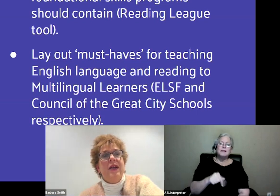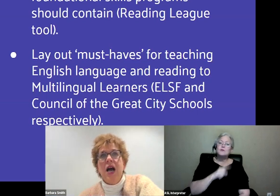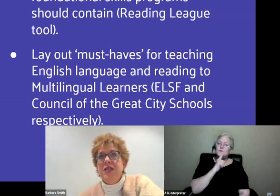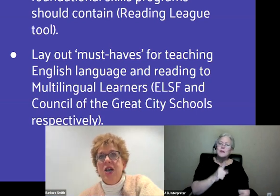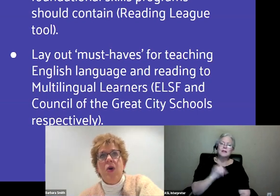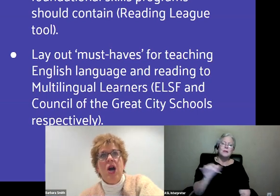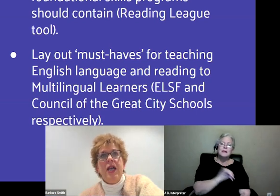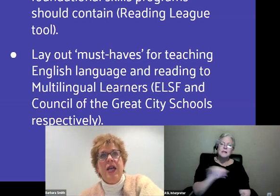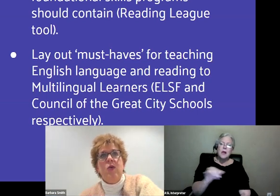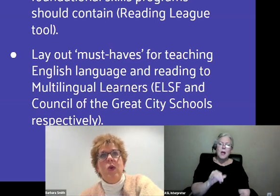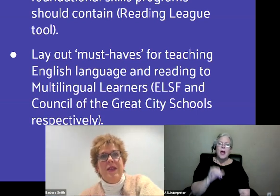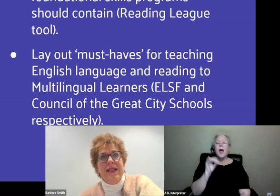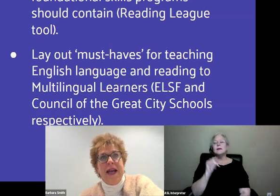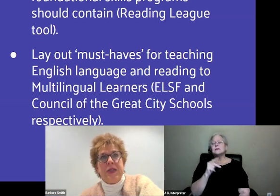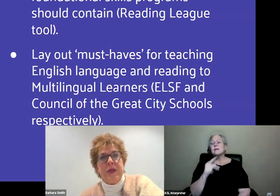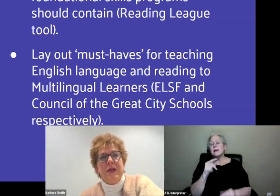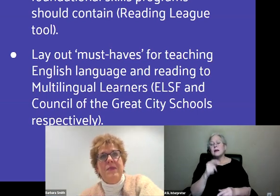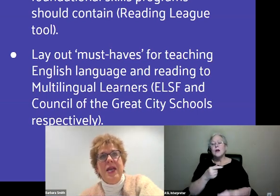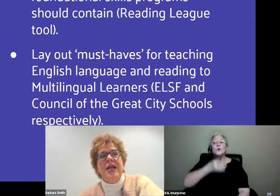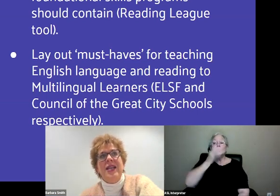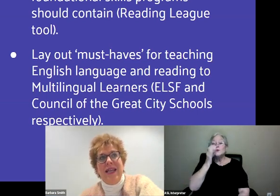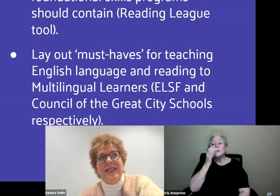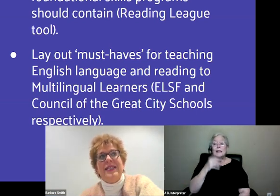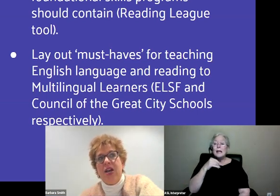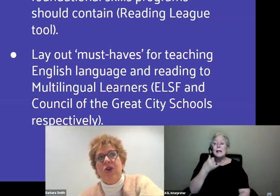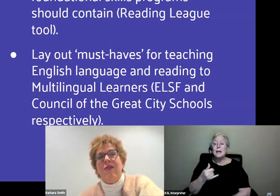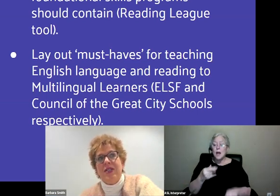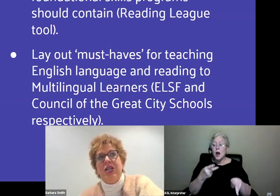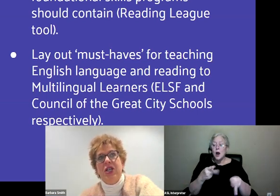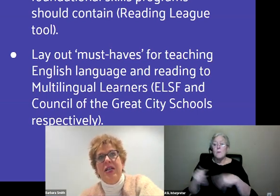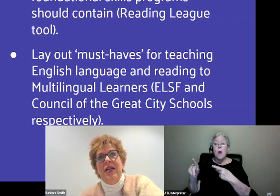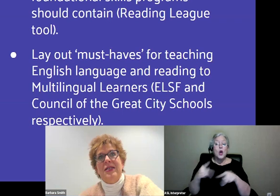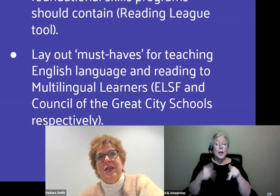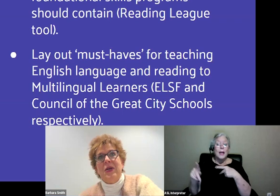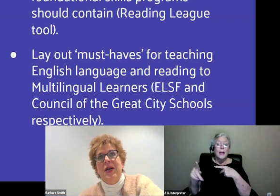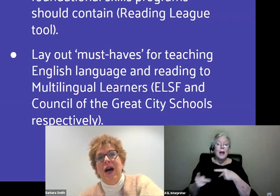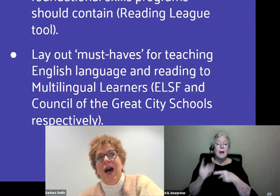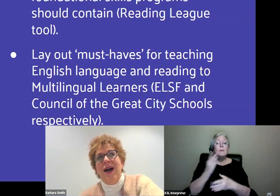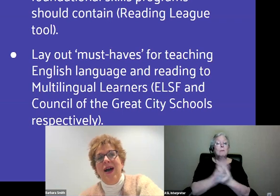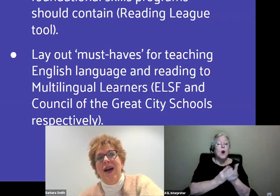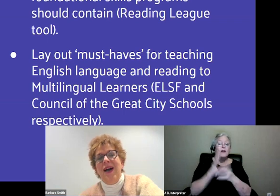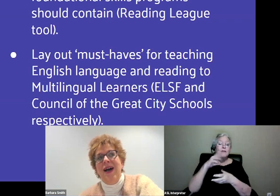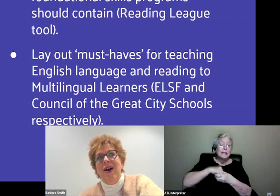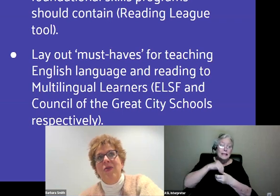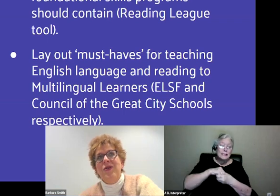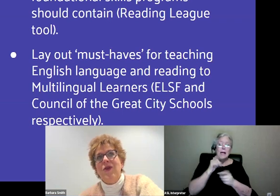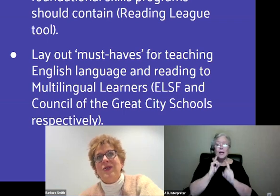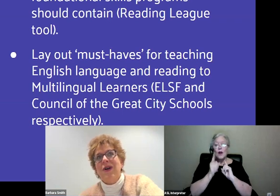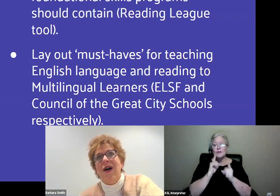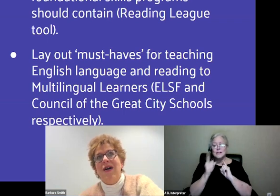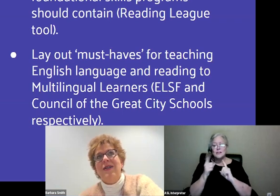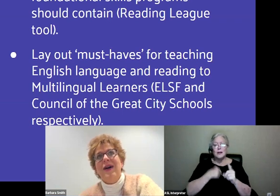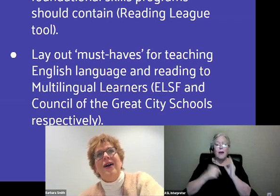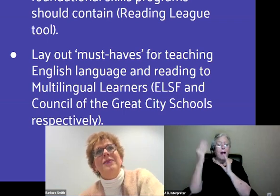the cocktail party with these experts and being in an insider conversation. So I hope you